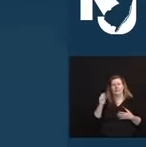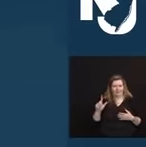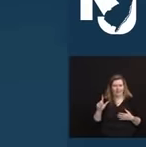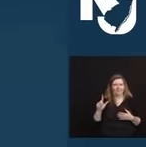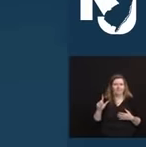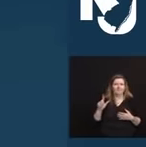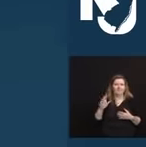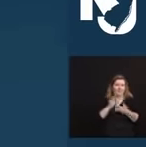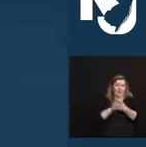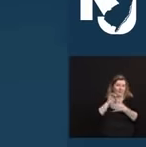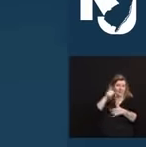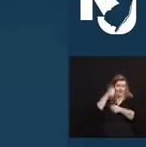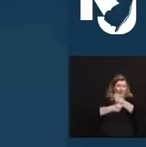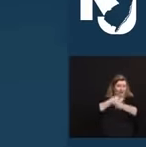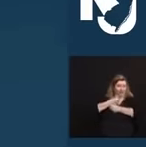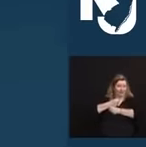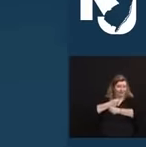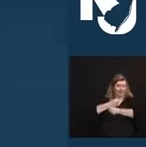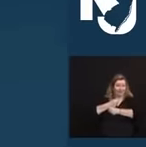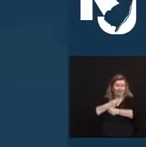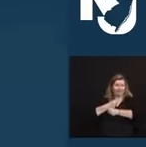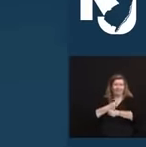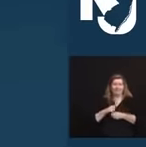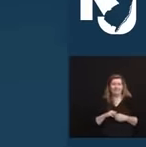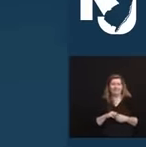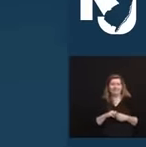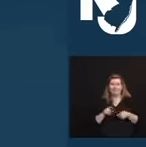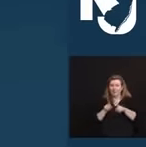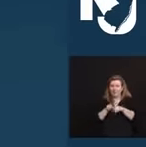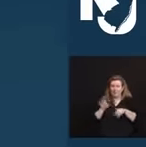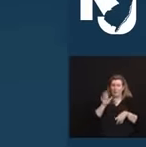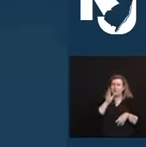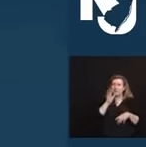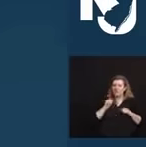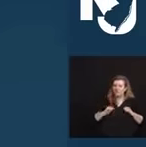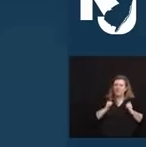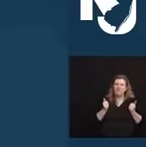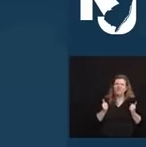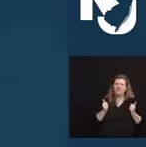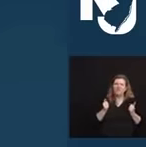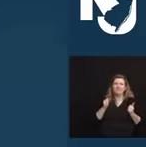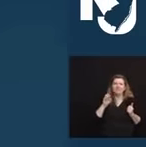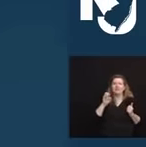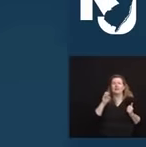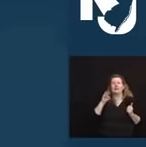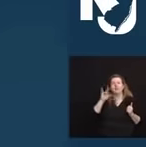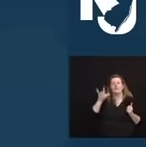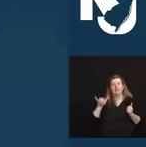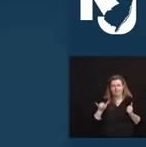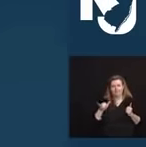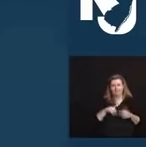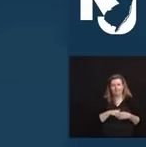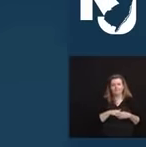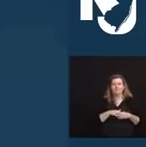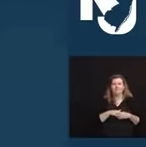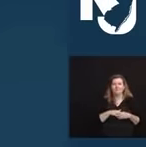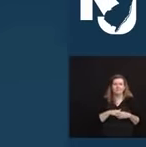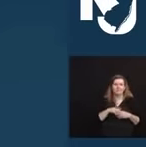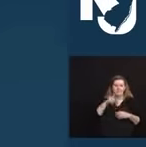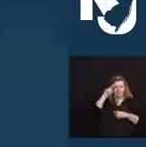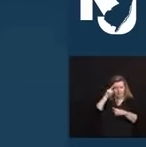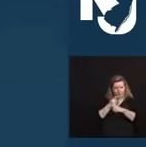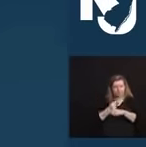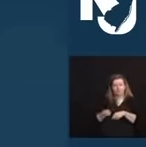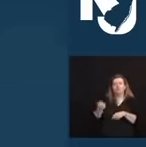San also leaves behind her mom, Emily. Keep Emily in your prayers. Her brothers, Thomas, Alvin, and Julius, and her